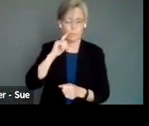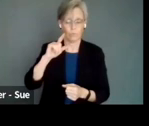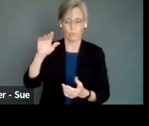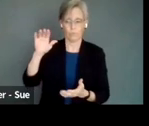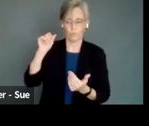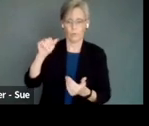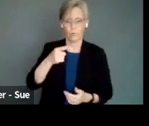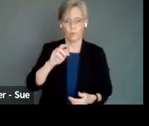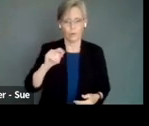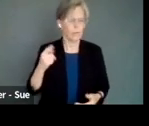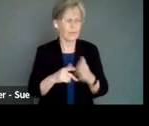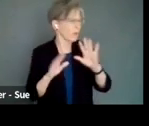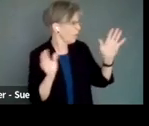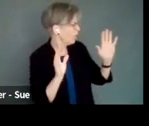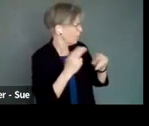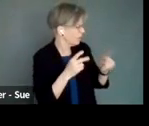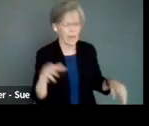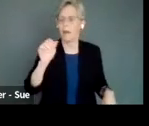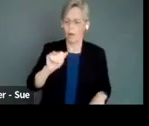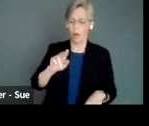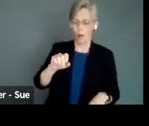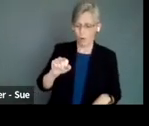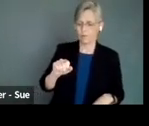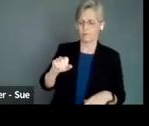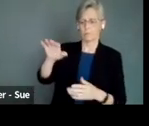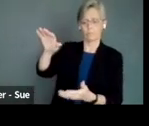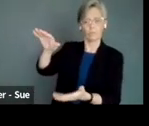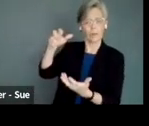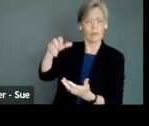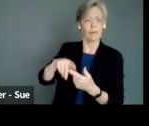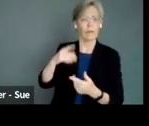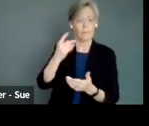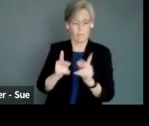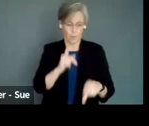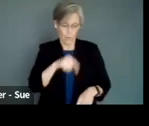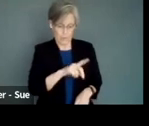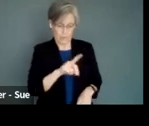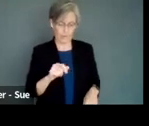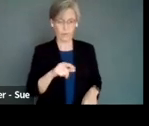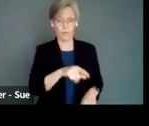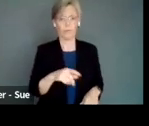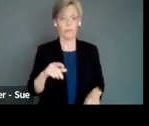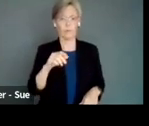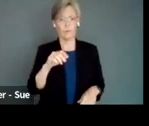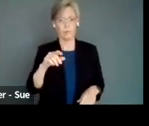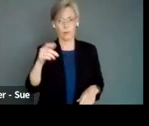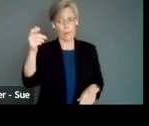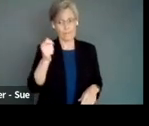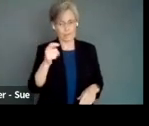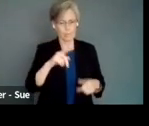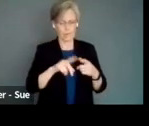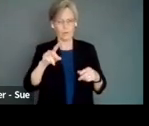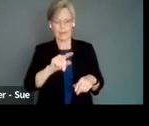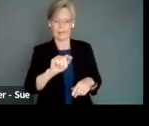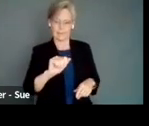mean, tax, yeah, great. What are they called? Yeah, grants, arts based grants that go out to people with disabilities who are pensions to not be grants, but to be tax